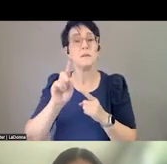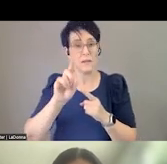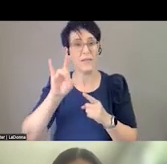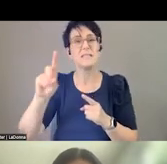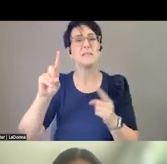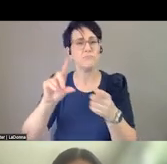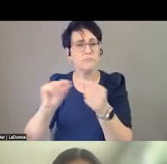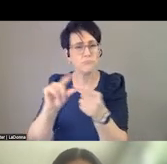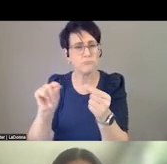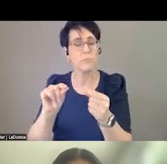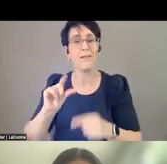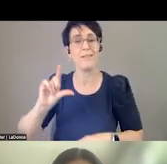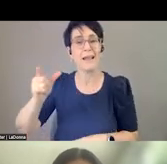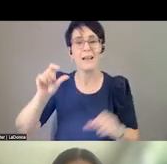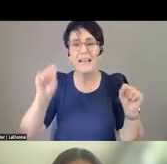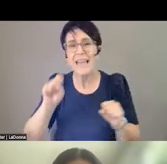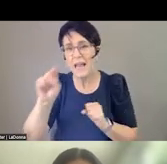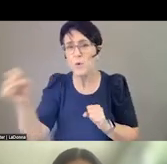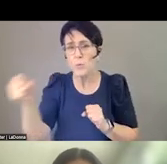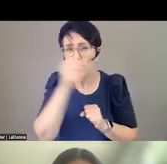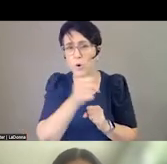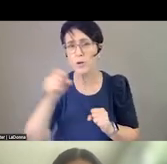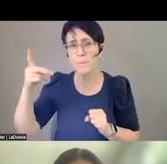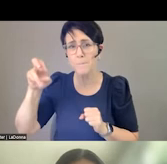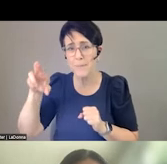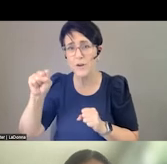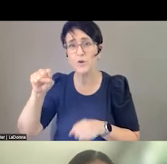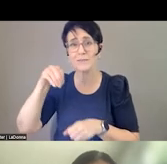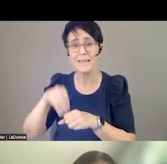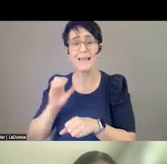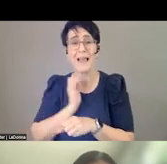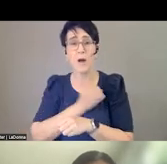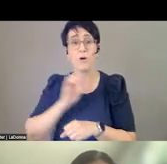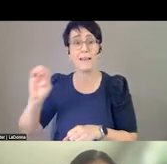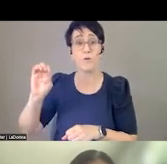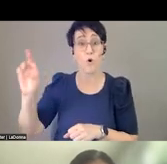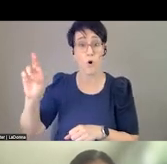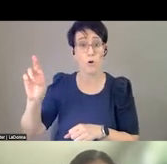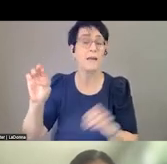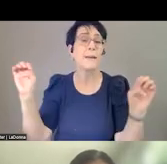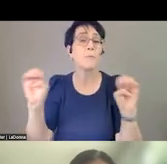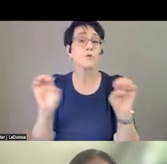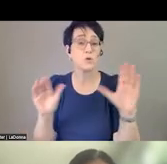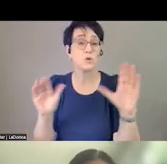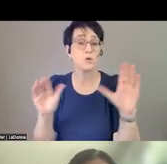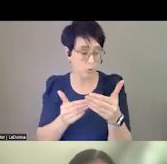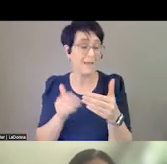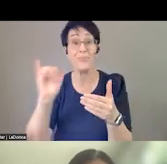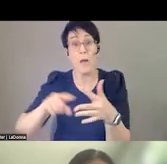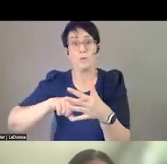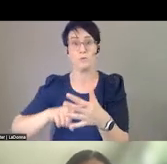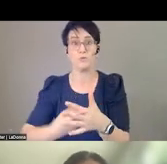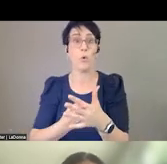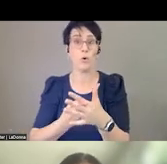can you put your peers in our emergency room? And that was the start of putting people with the experience in emergency rooms from there.